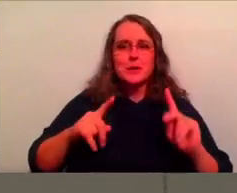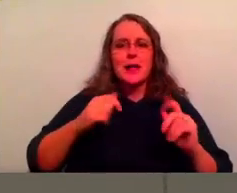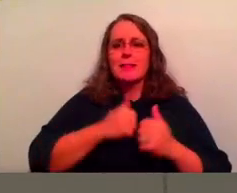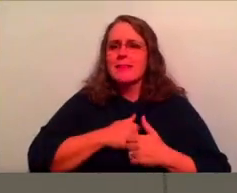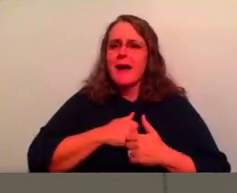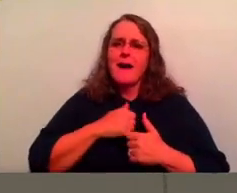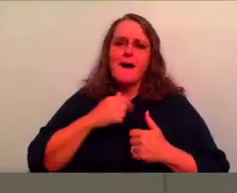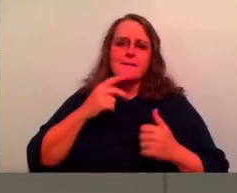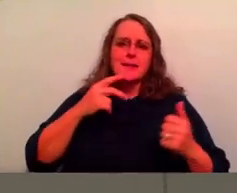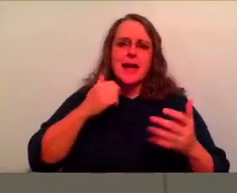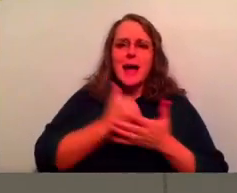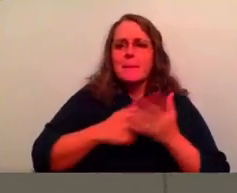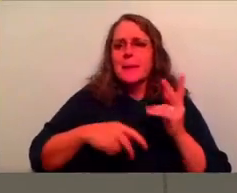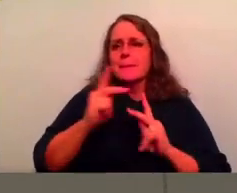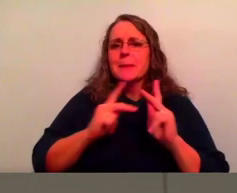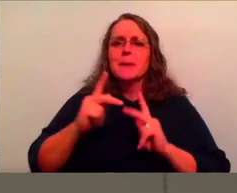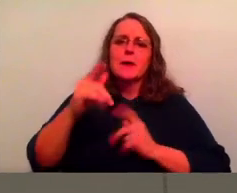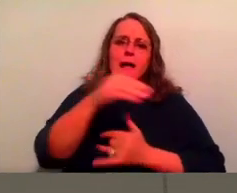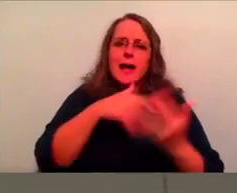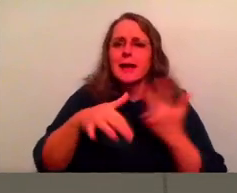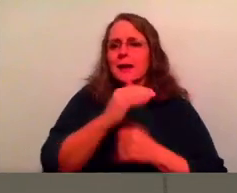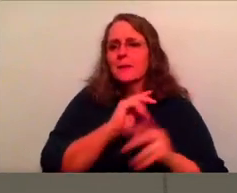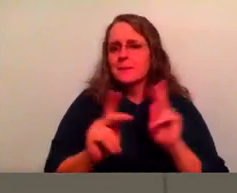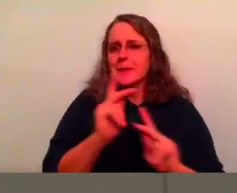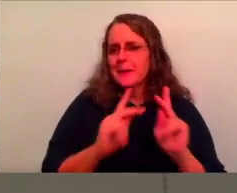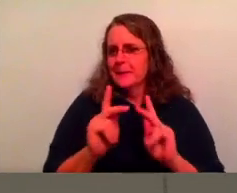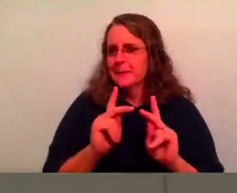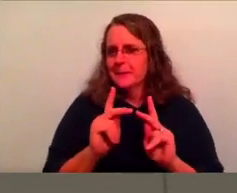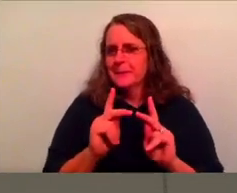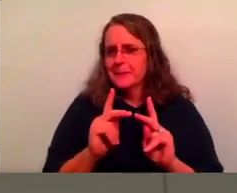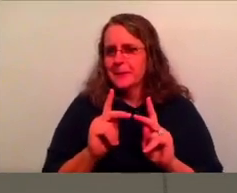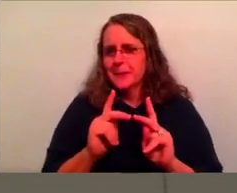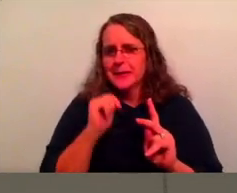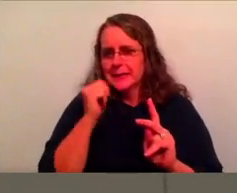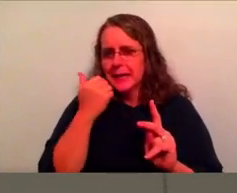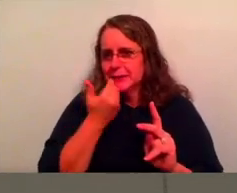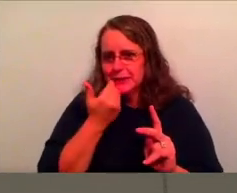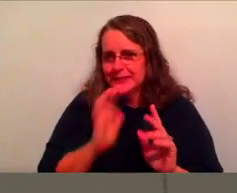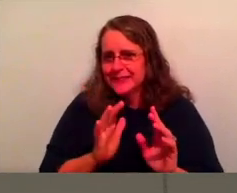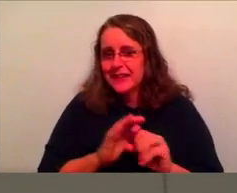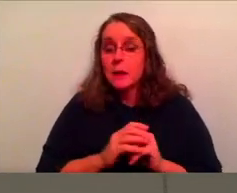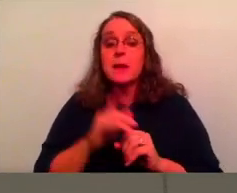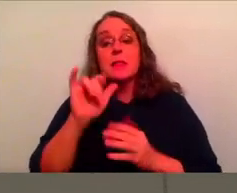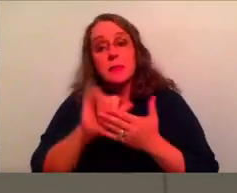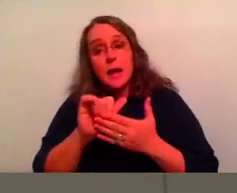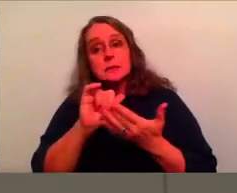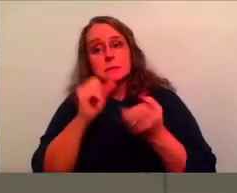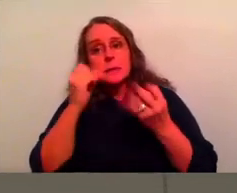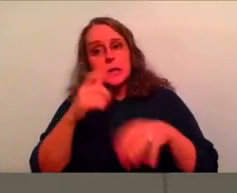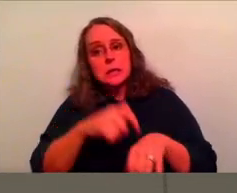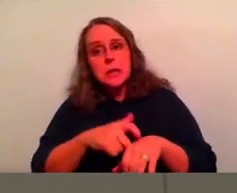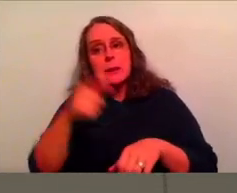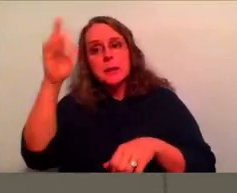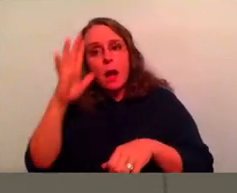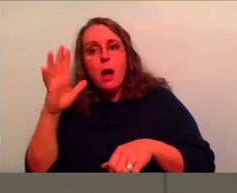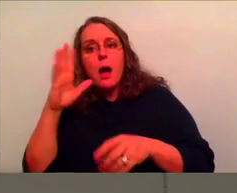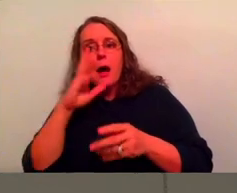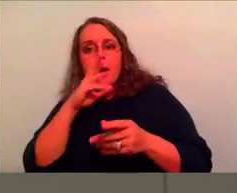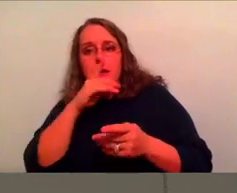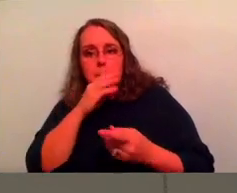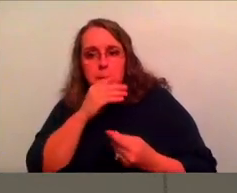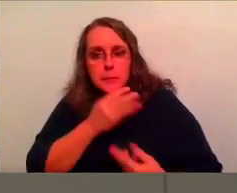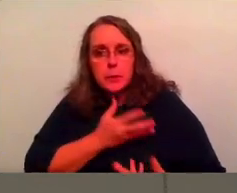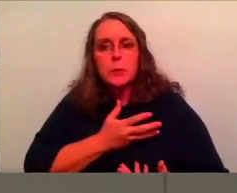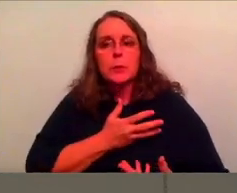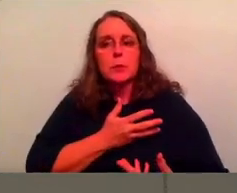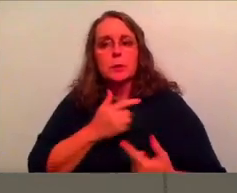people. And so, I mean, I believe that that's one of the biggest ways that God is, he's moved and talked to me in my life. I believe God has brought people into my life who go, Hey,